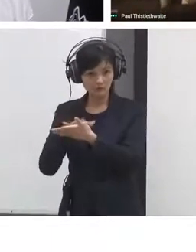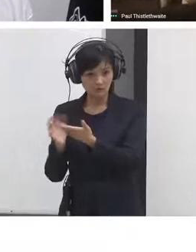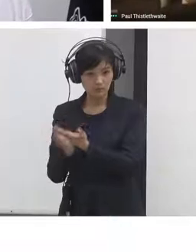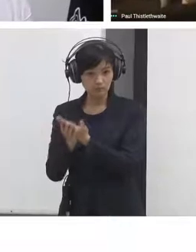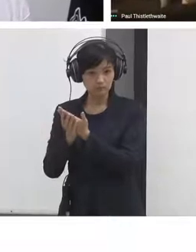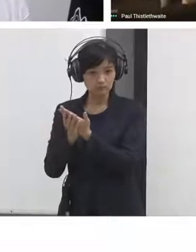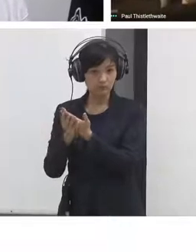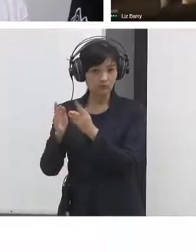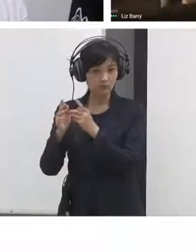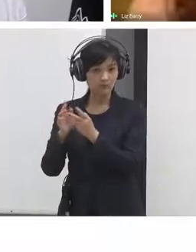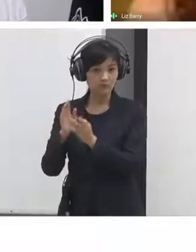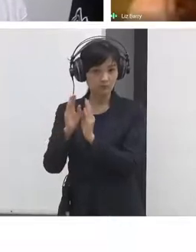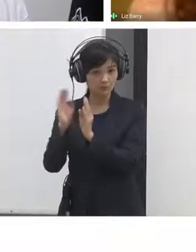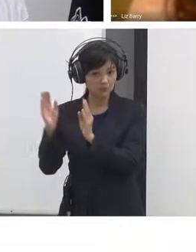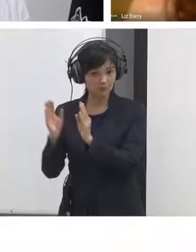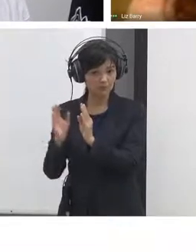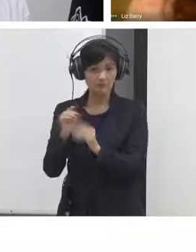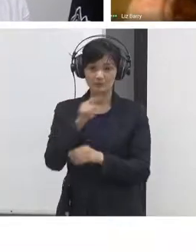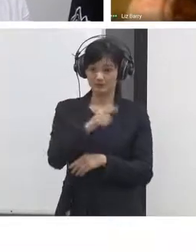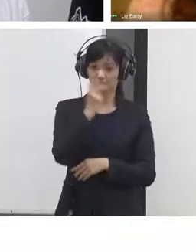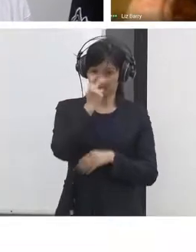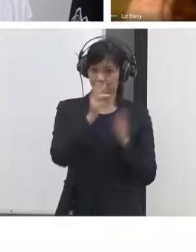do you want to take a stab at it Paul